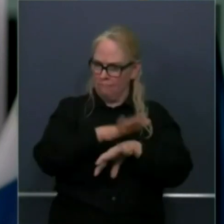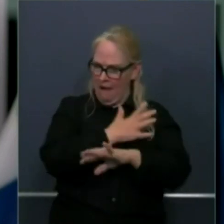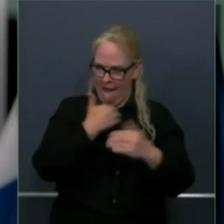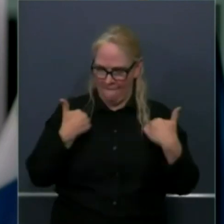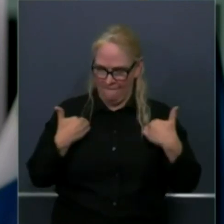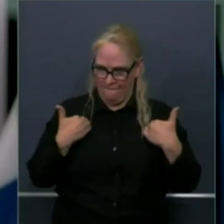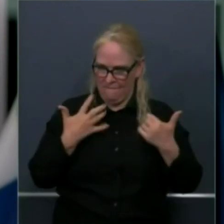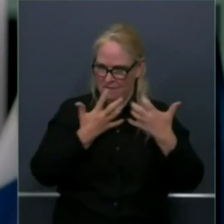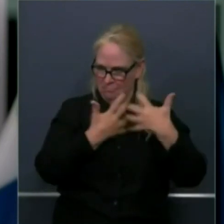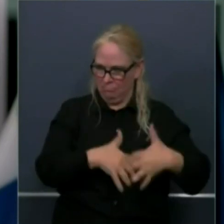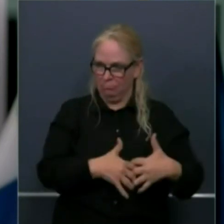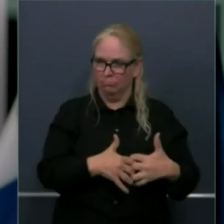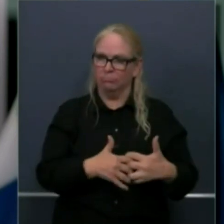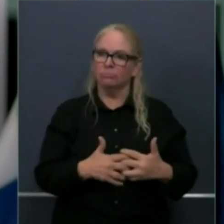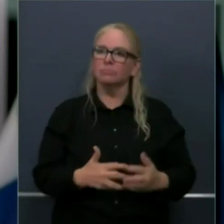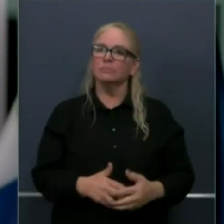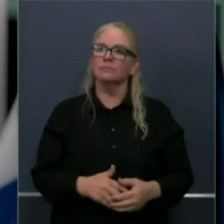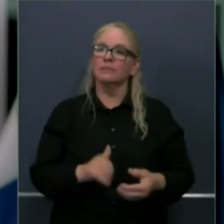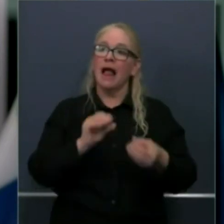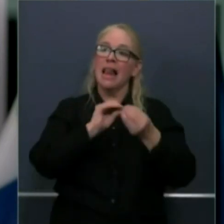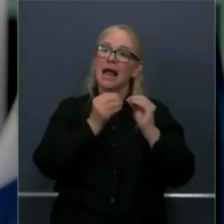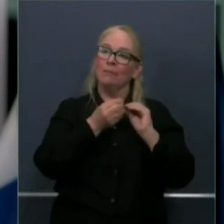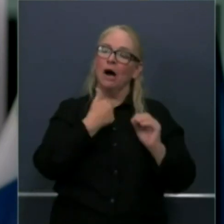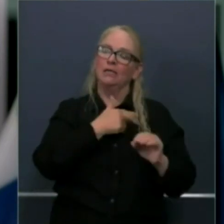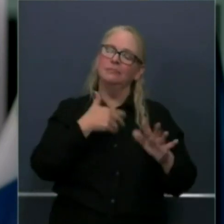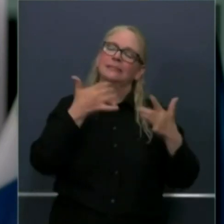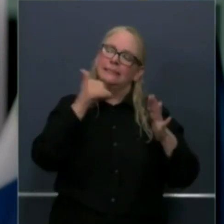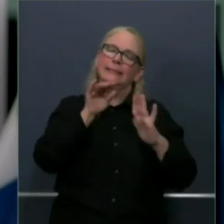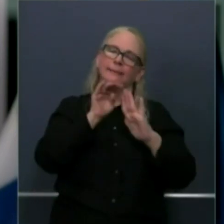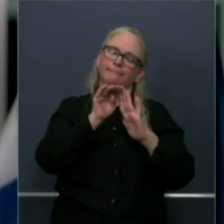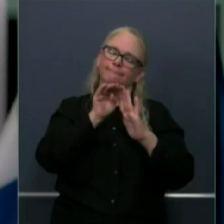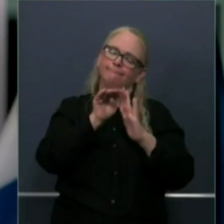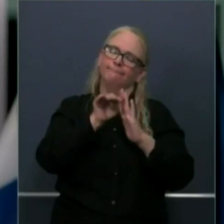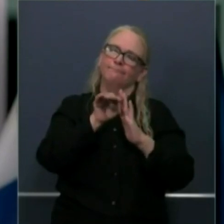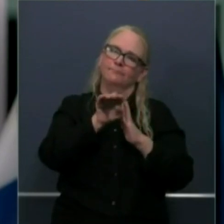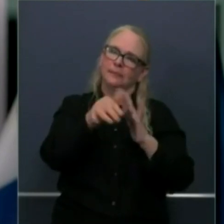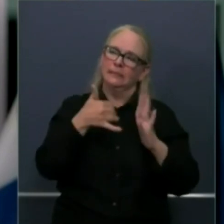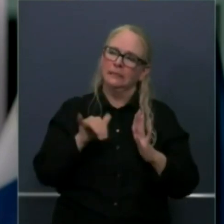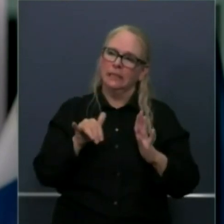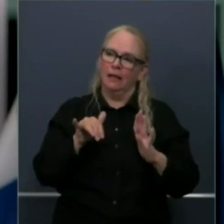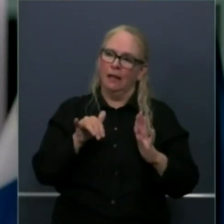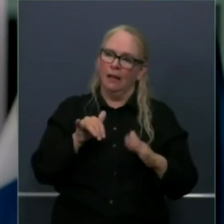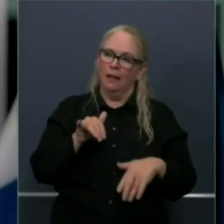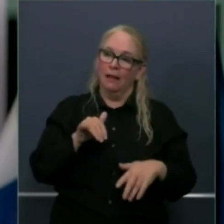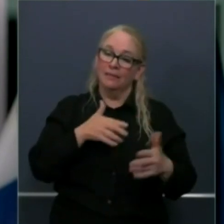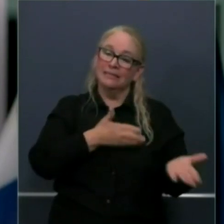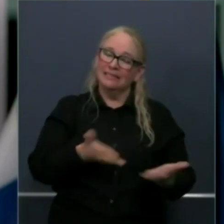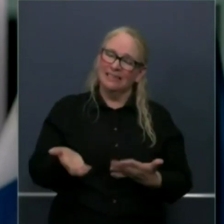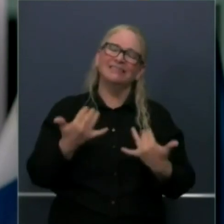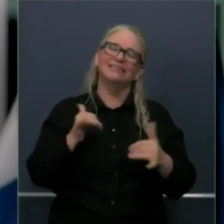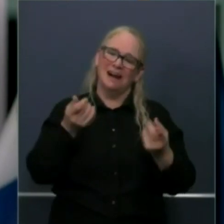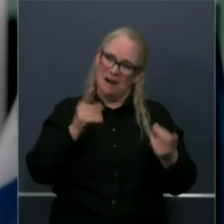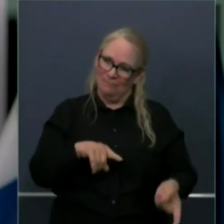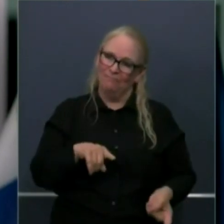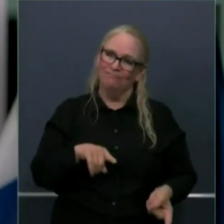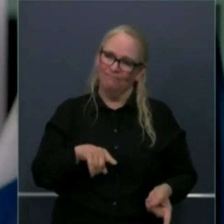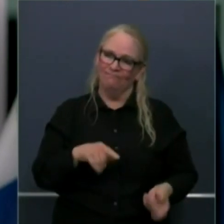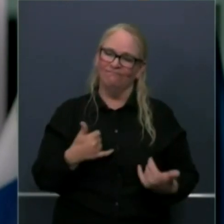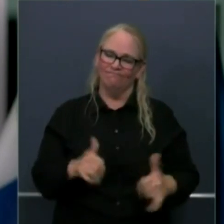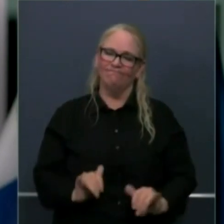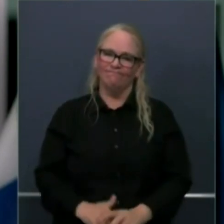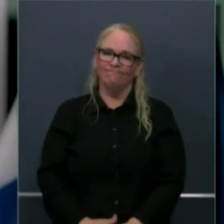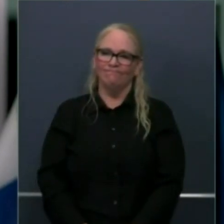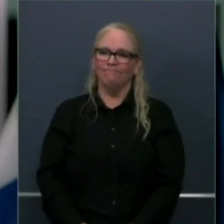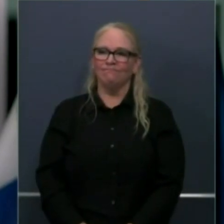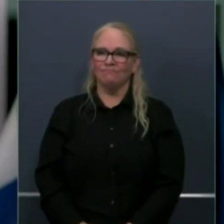stubborn and devastating. And again, we have different counties experiencing completely different conditions. And we are